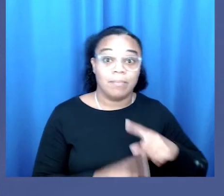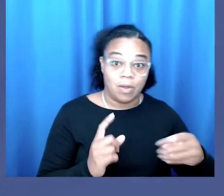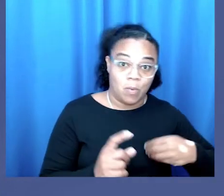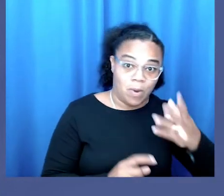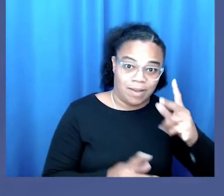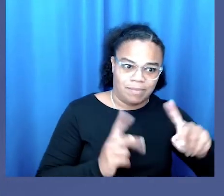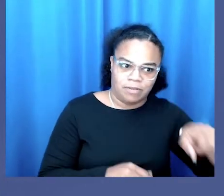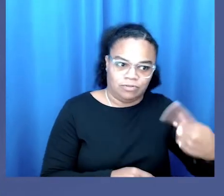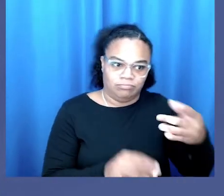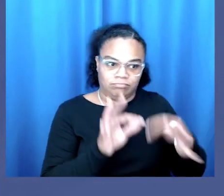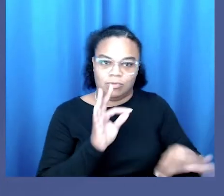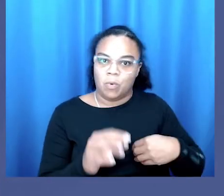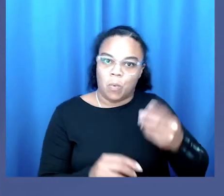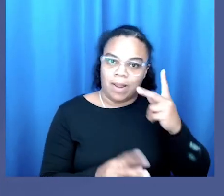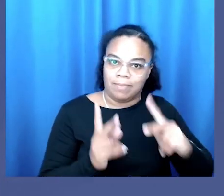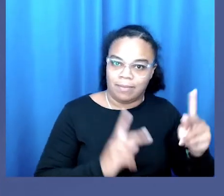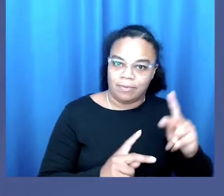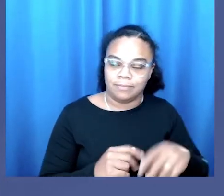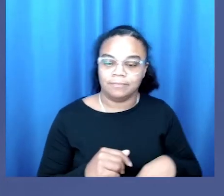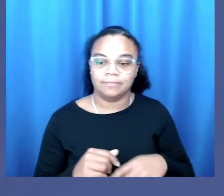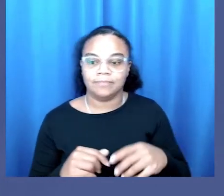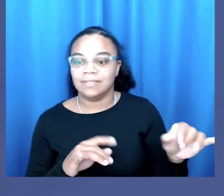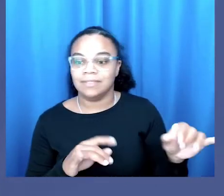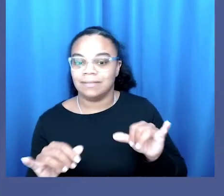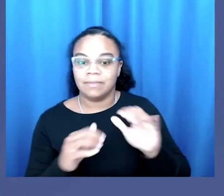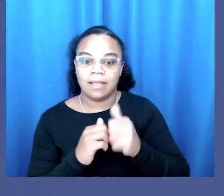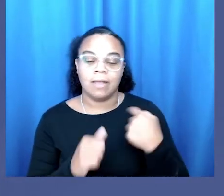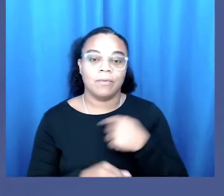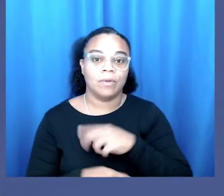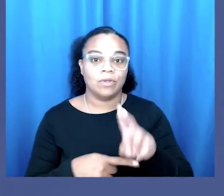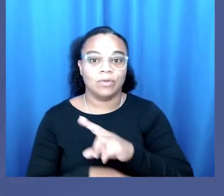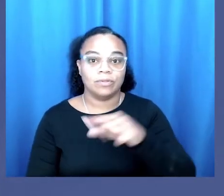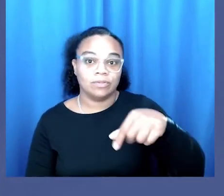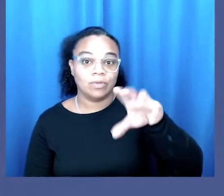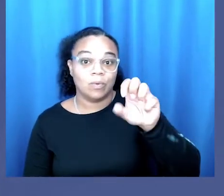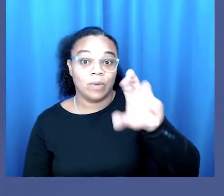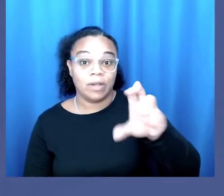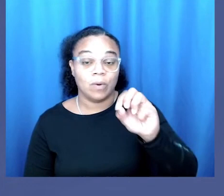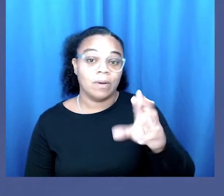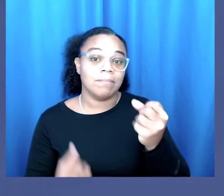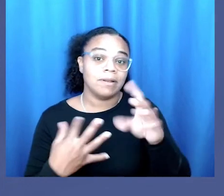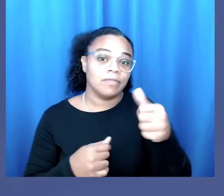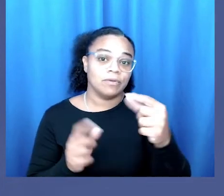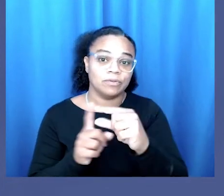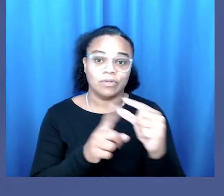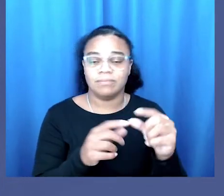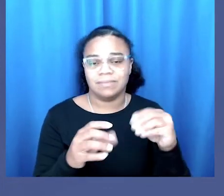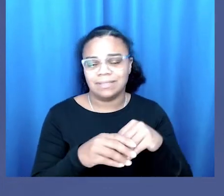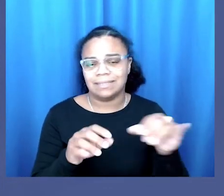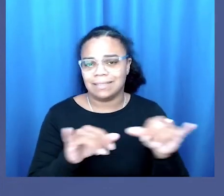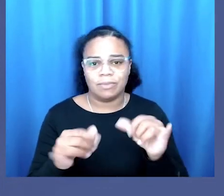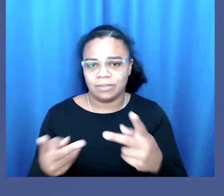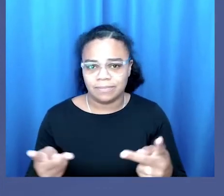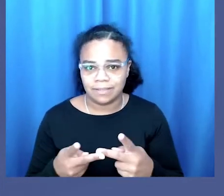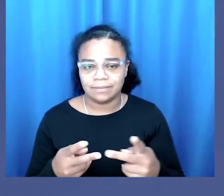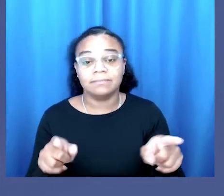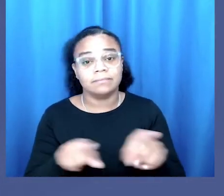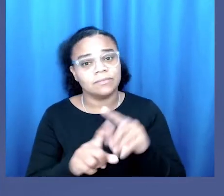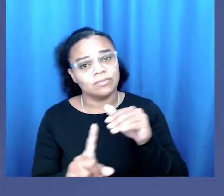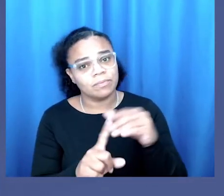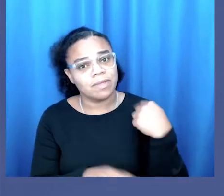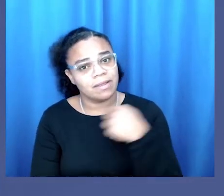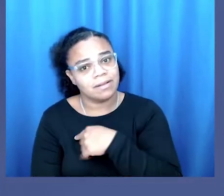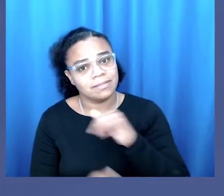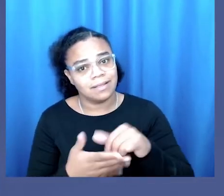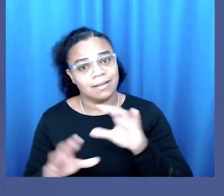white people are simply white people. This is similar to how we use queer and many other terms in many spaces. It's also a